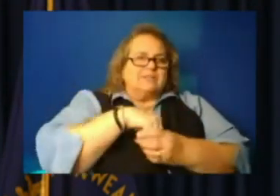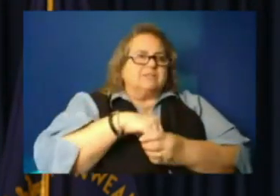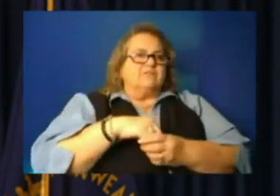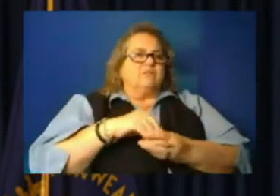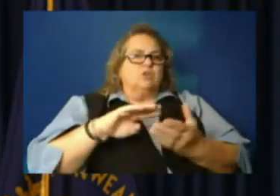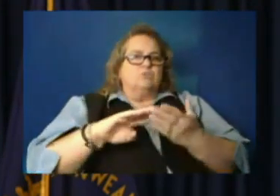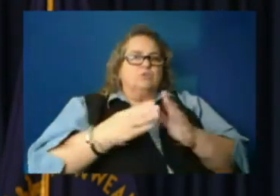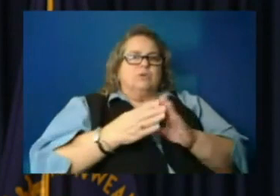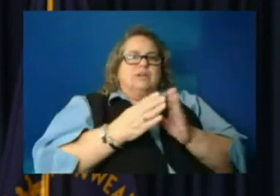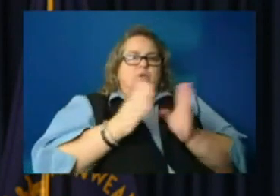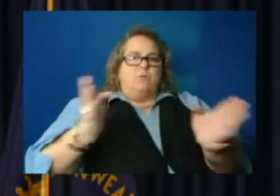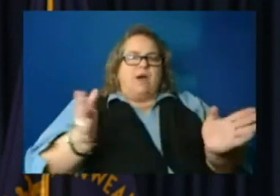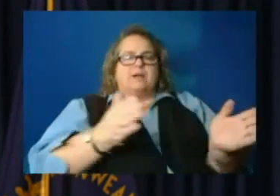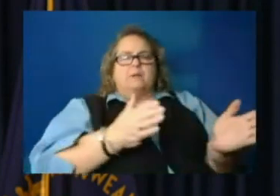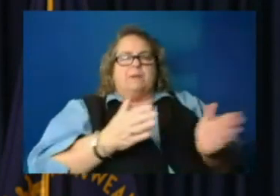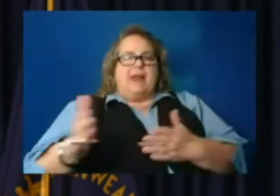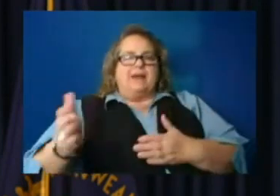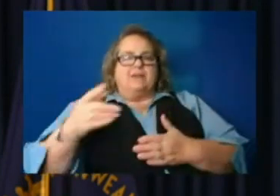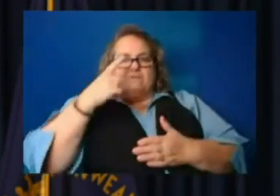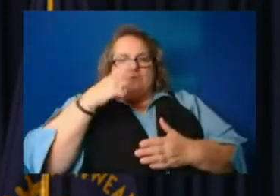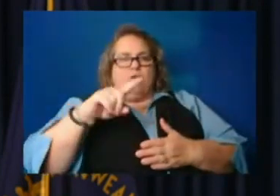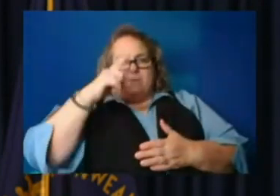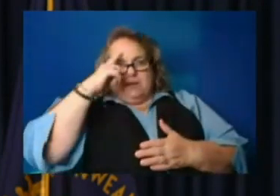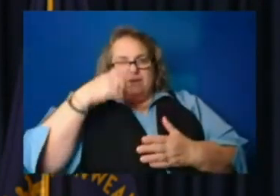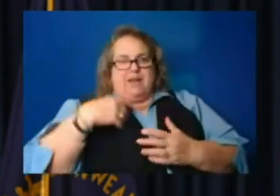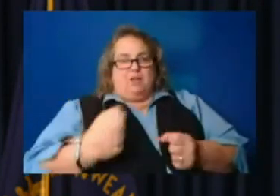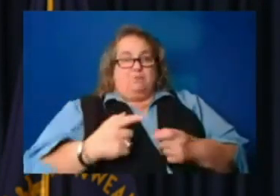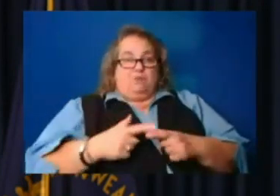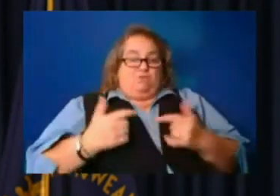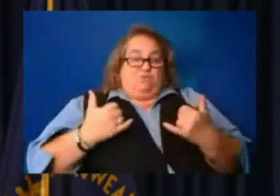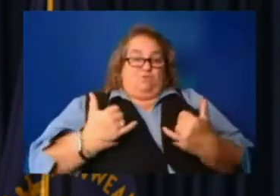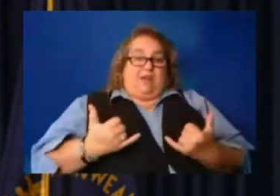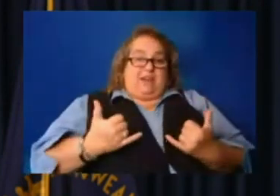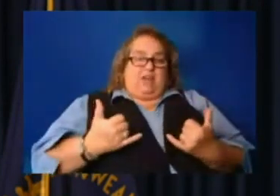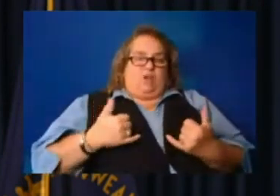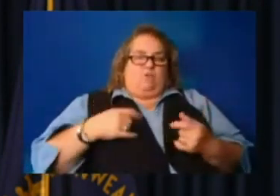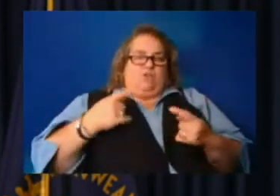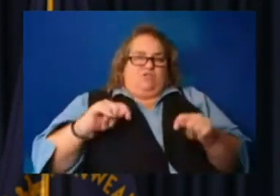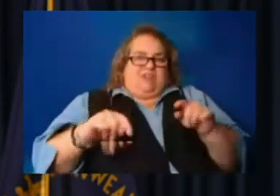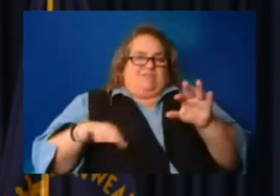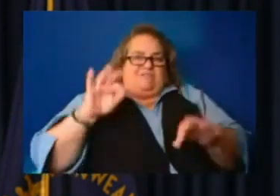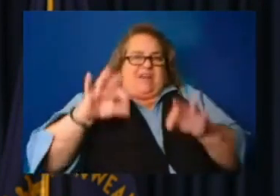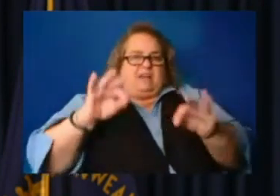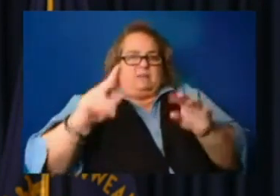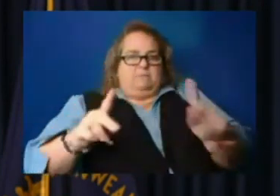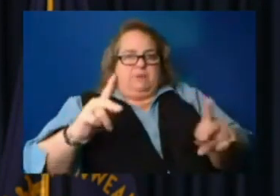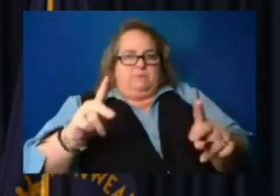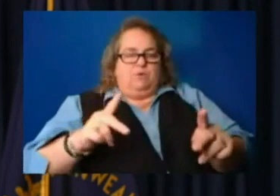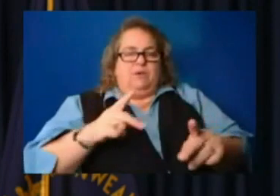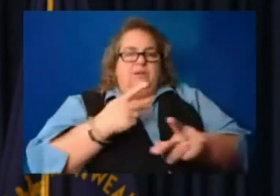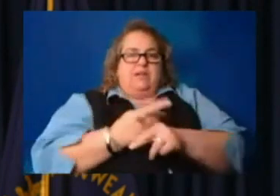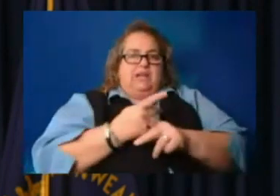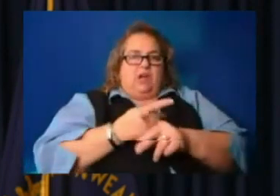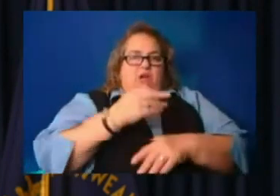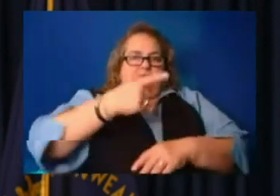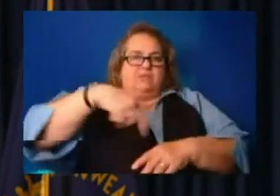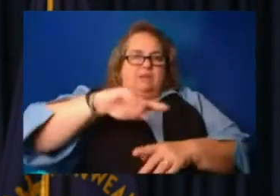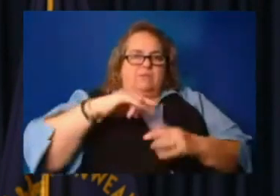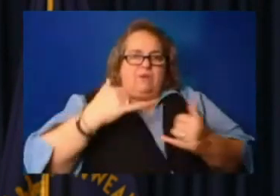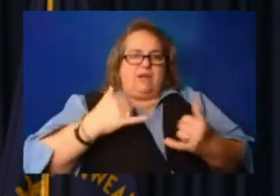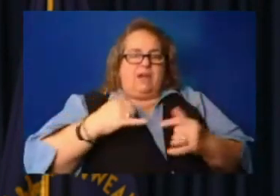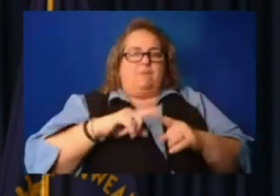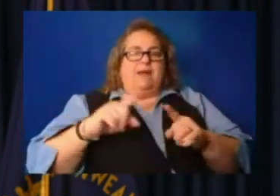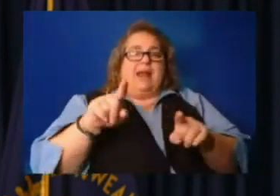Admittedly, we're still looking for everybody trying to take care of them right now. Um, but as we are looking at recovery,